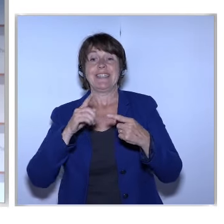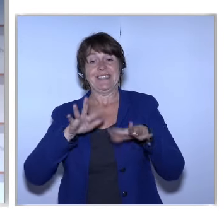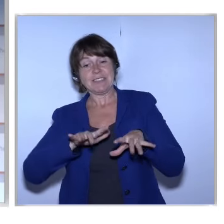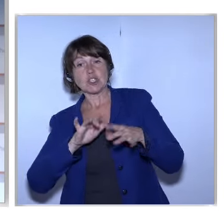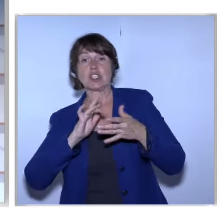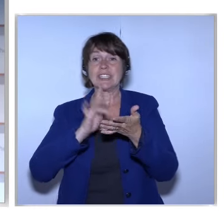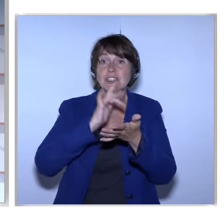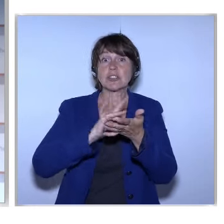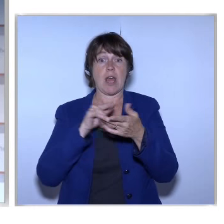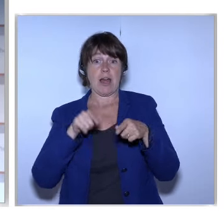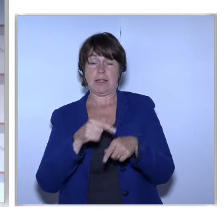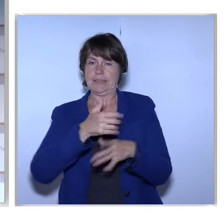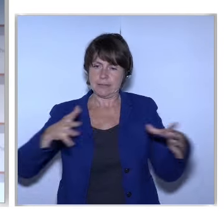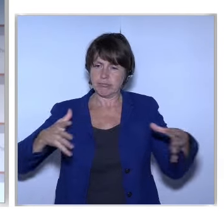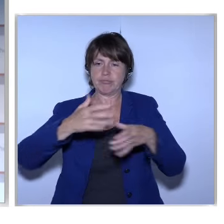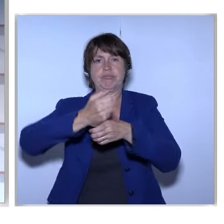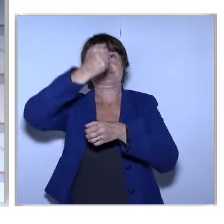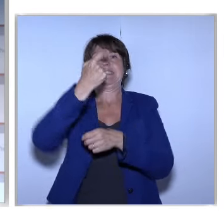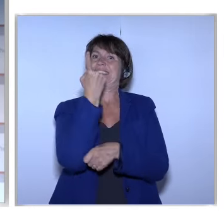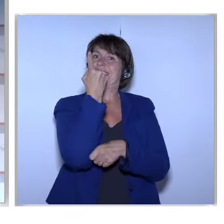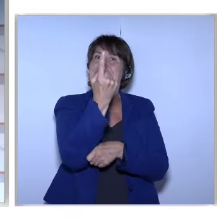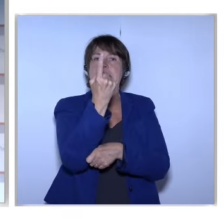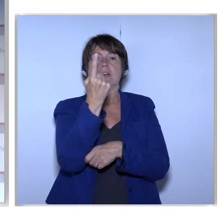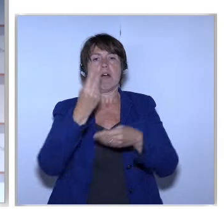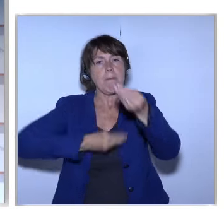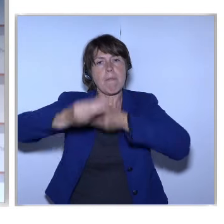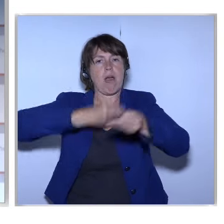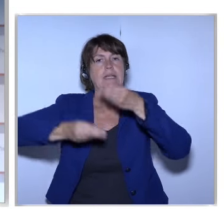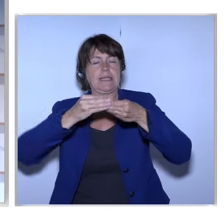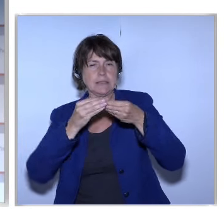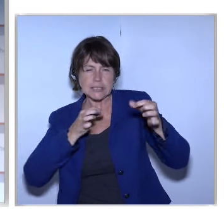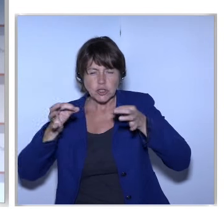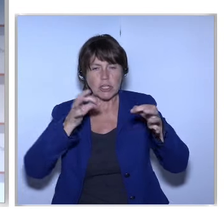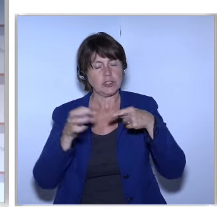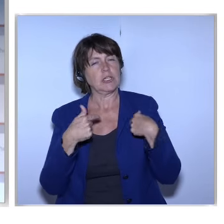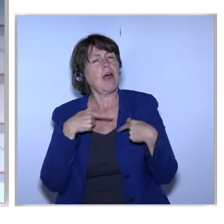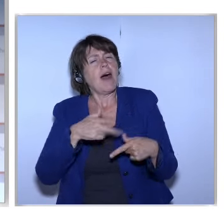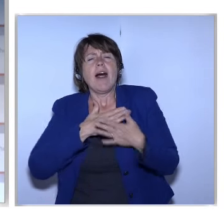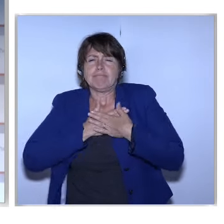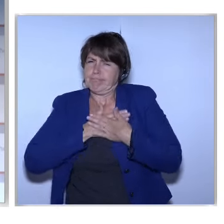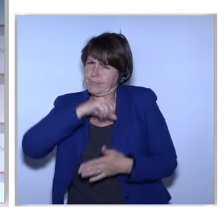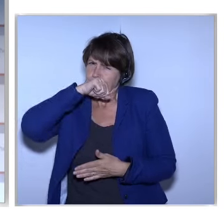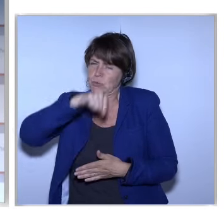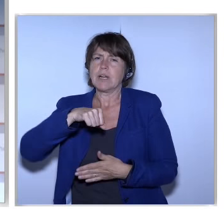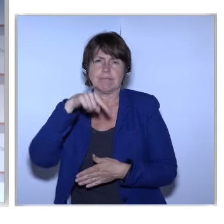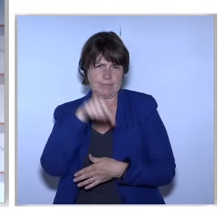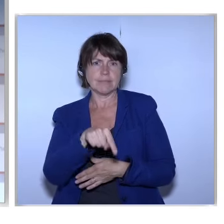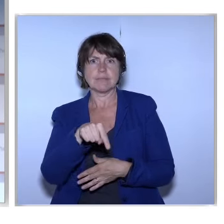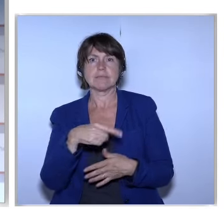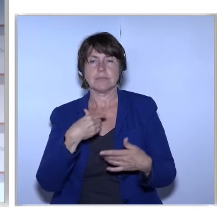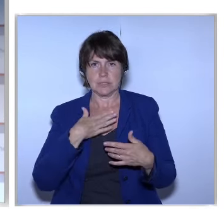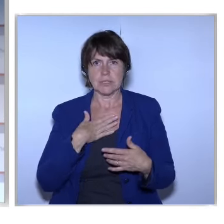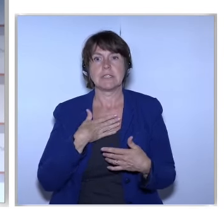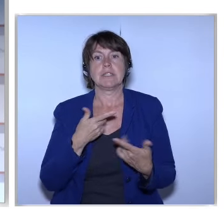Love This Digital World Precisely Because Of The Opportunities It Brings I Work In The Field Of Literacy